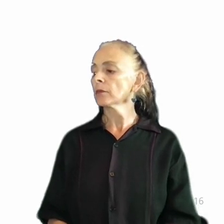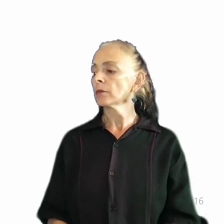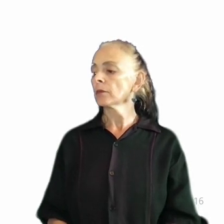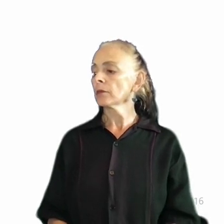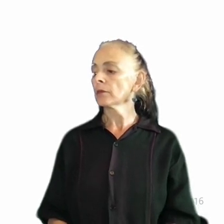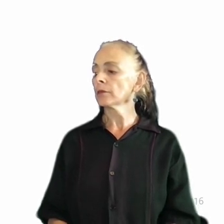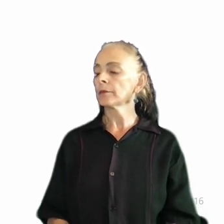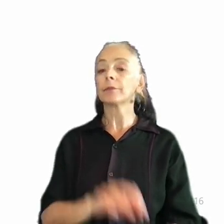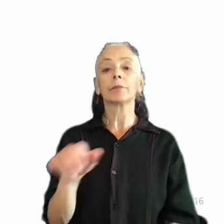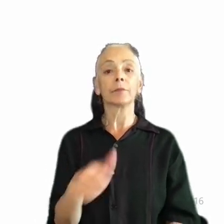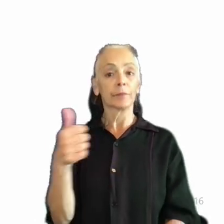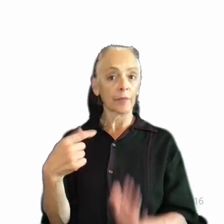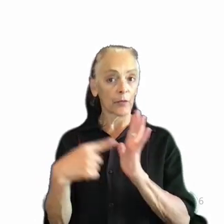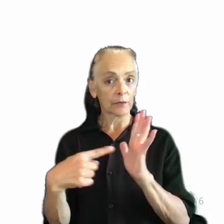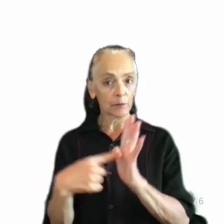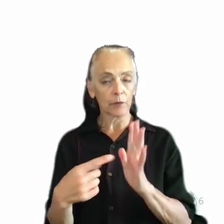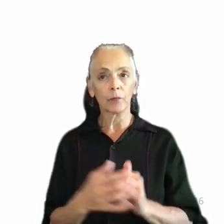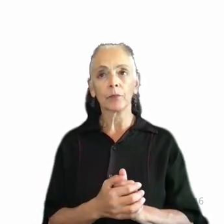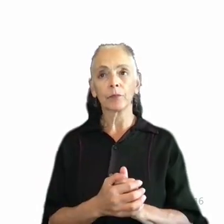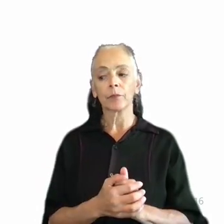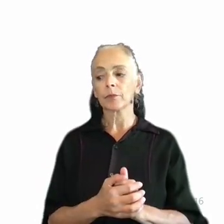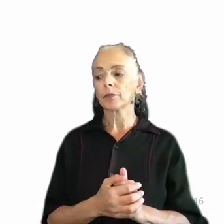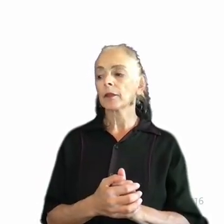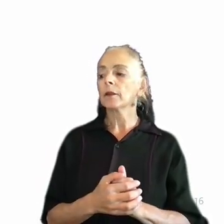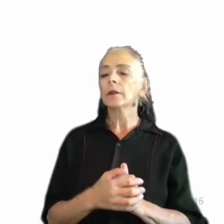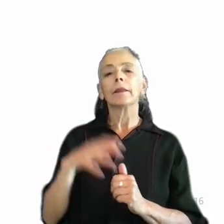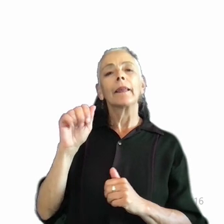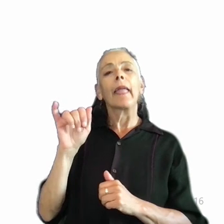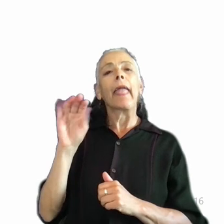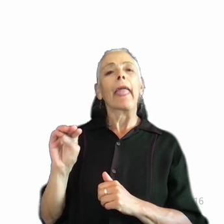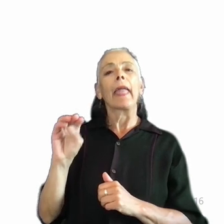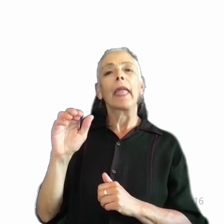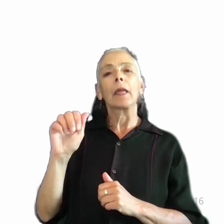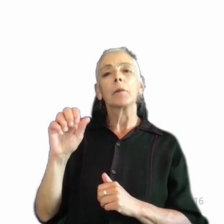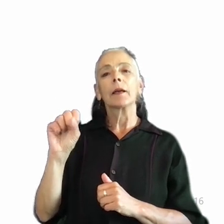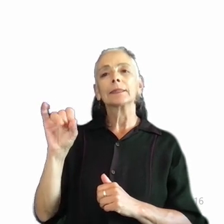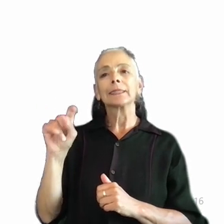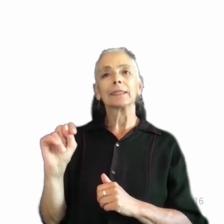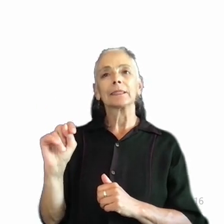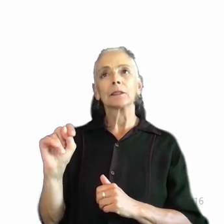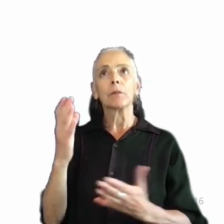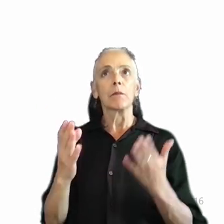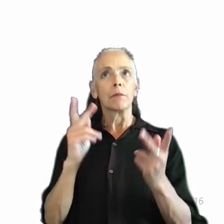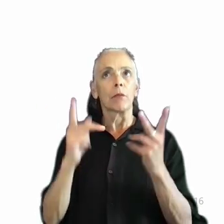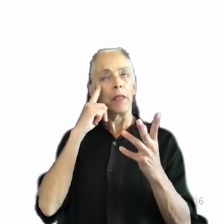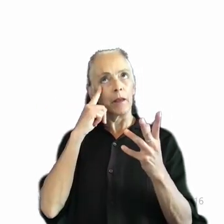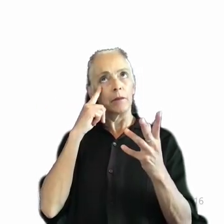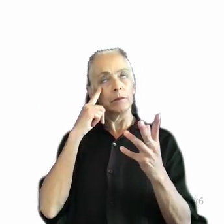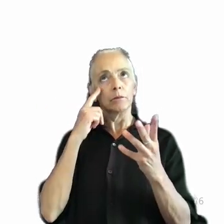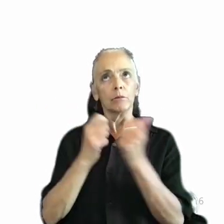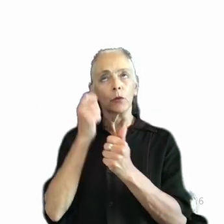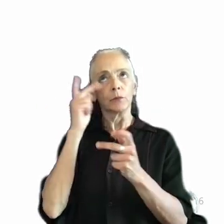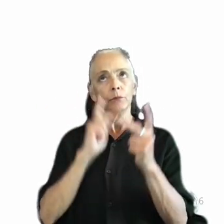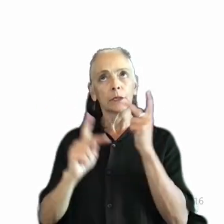Here's another example. Think about a feature like an aim assist. Some folks might think that this feature is primarily for people with mobility disabilities affecting